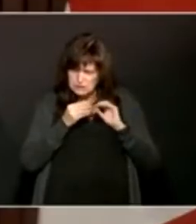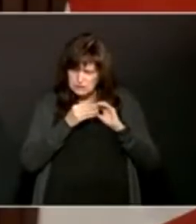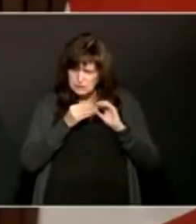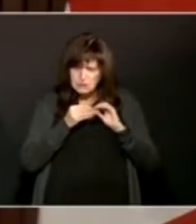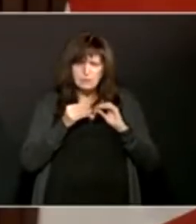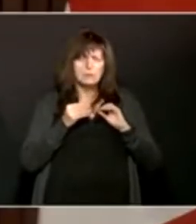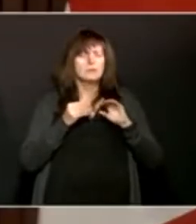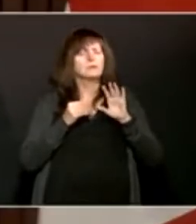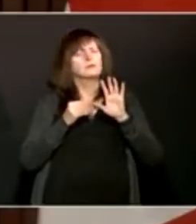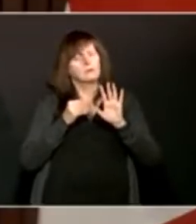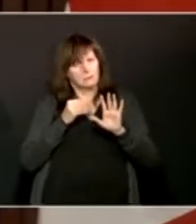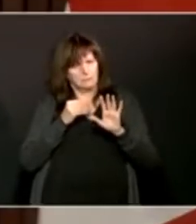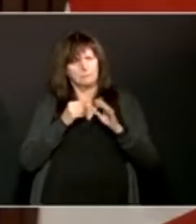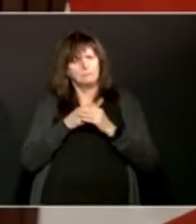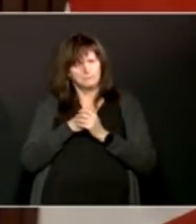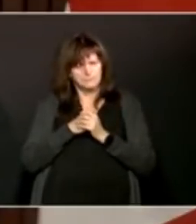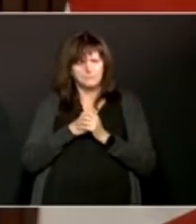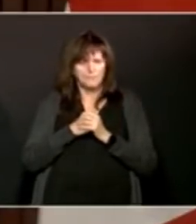their additional,